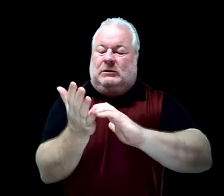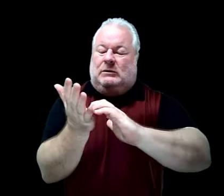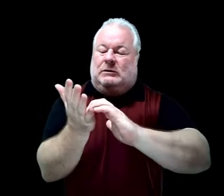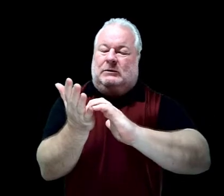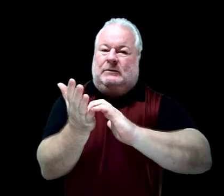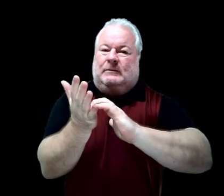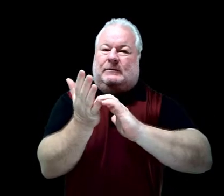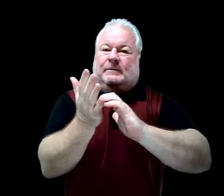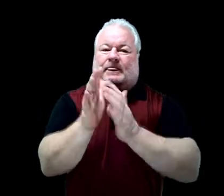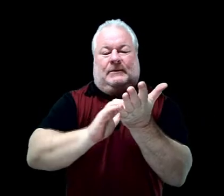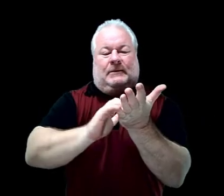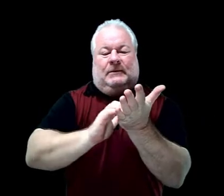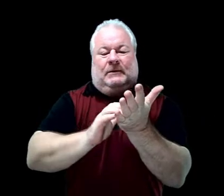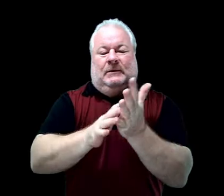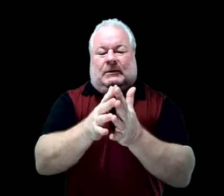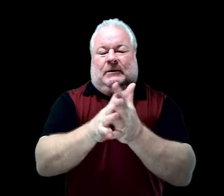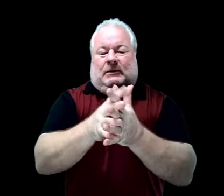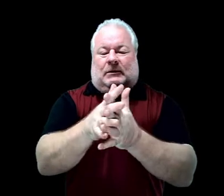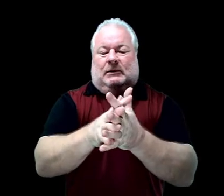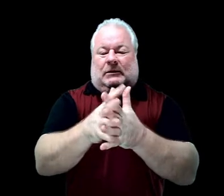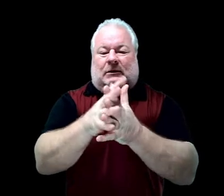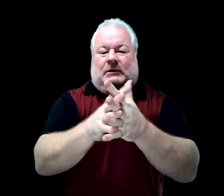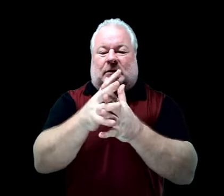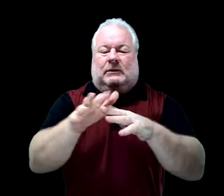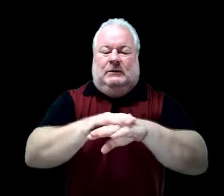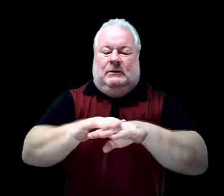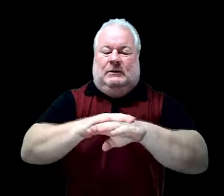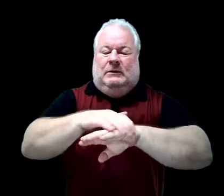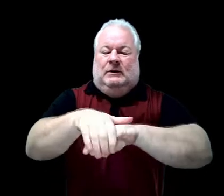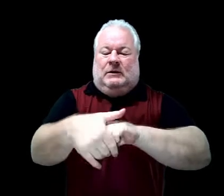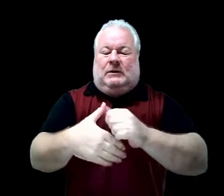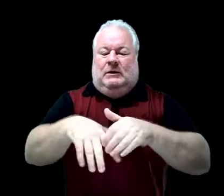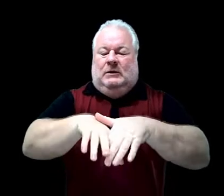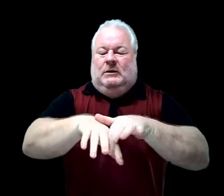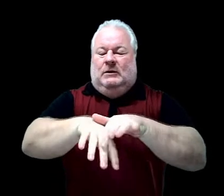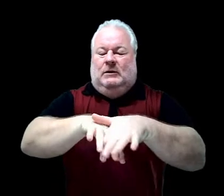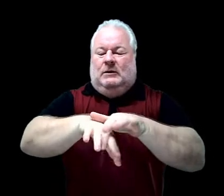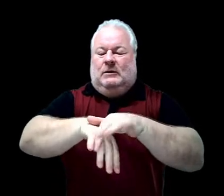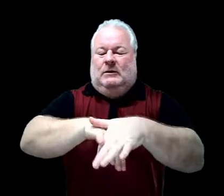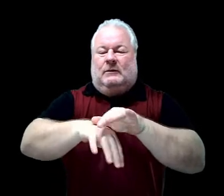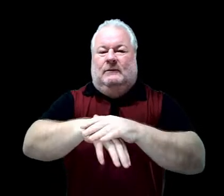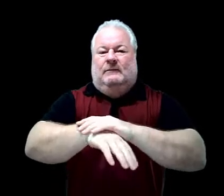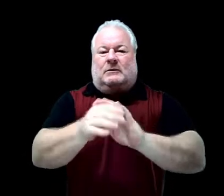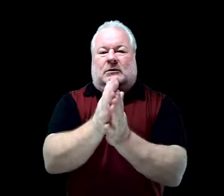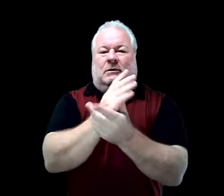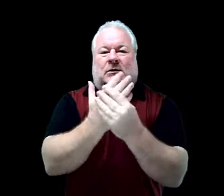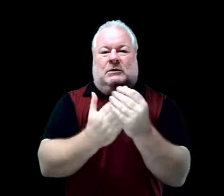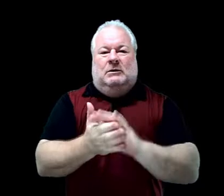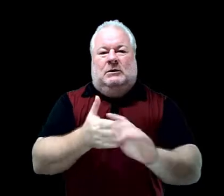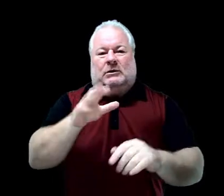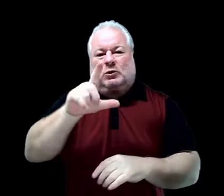scrubbing for at least 20 seconds, and keeping our social